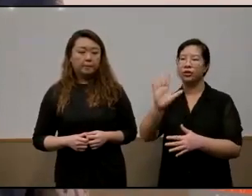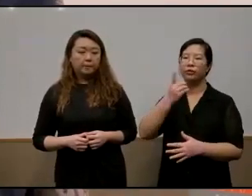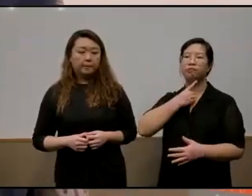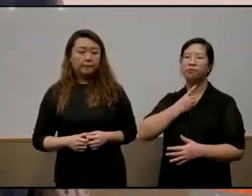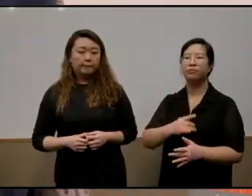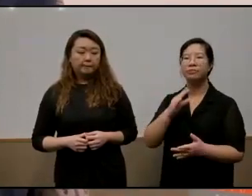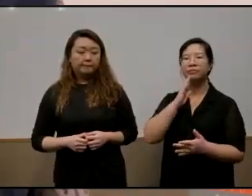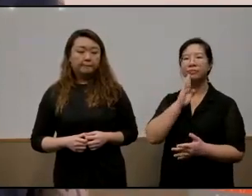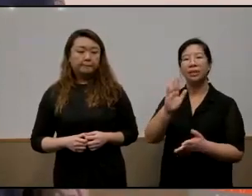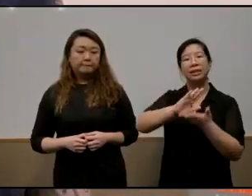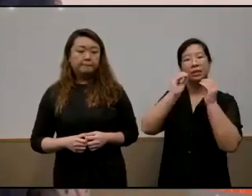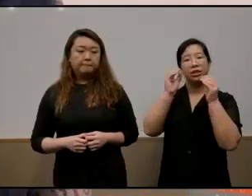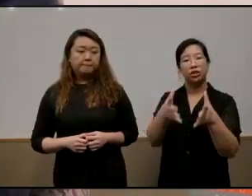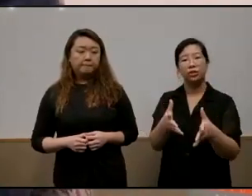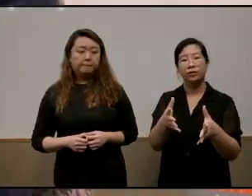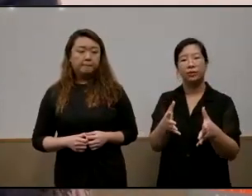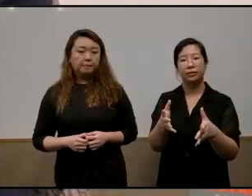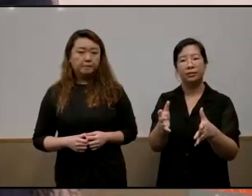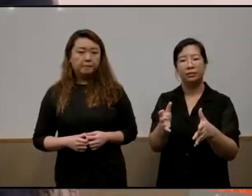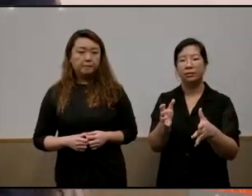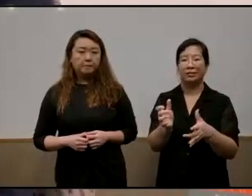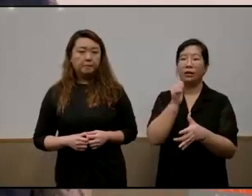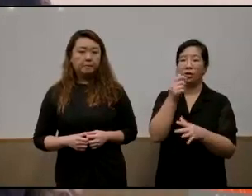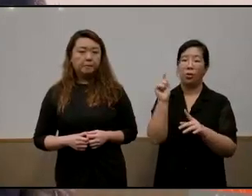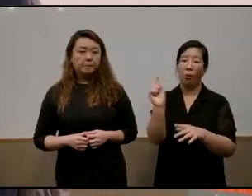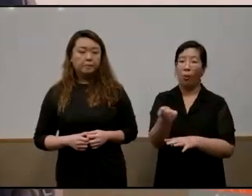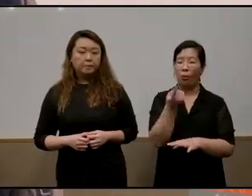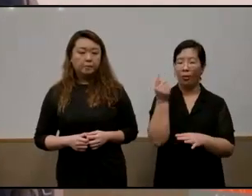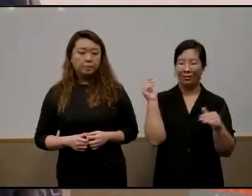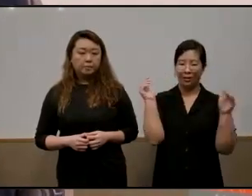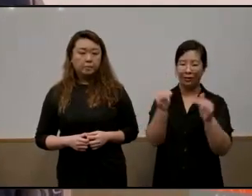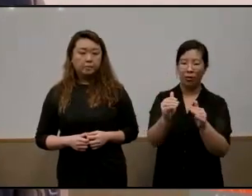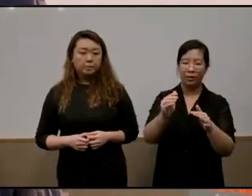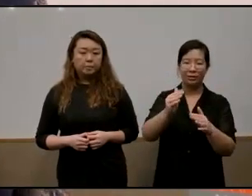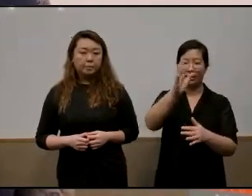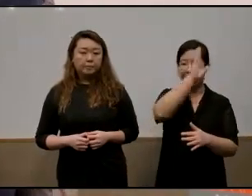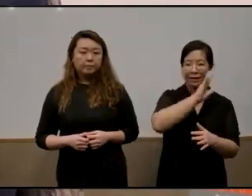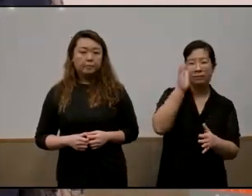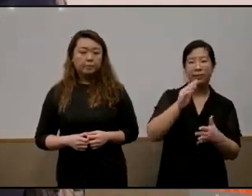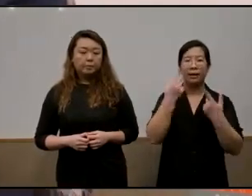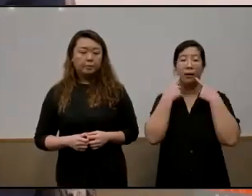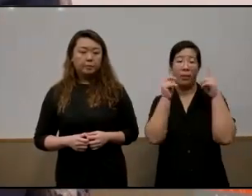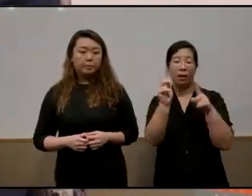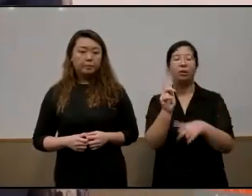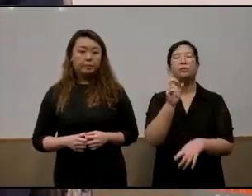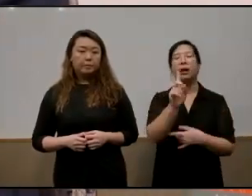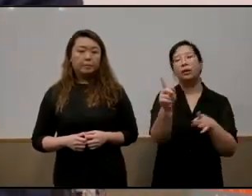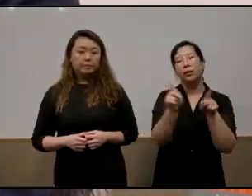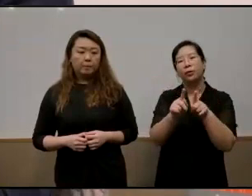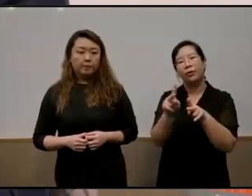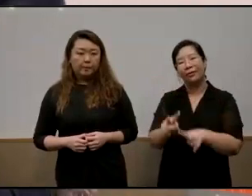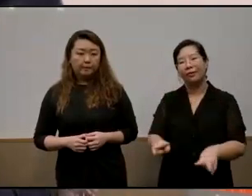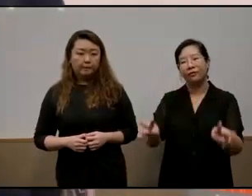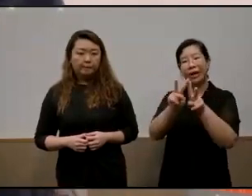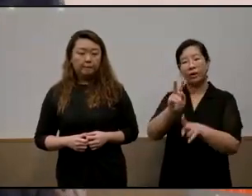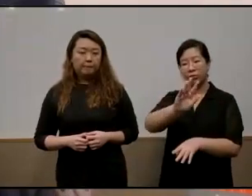is not only concerned with the academic um successes of the children but as well as the values that they